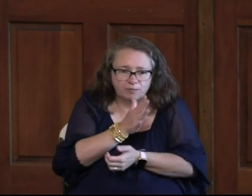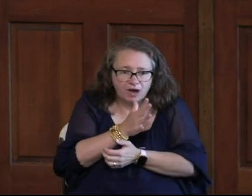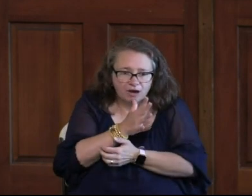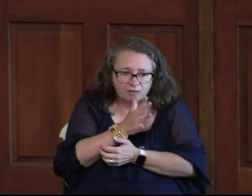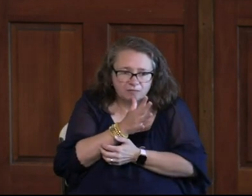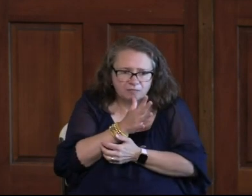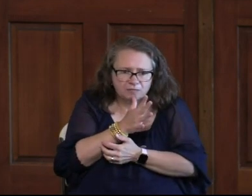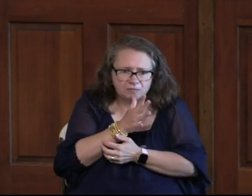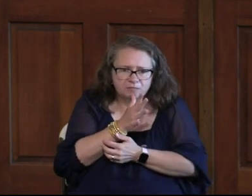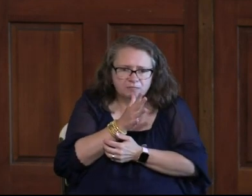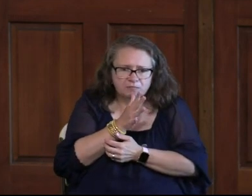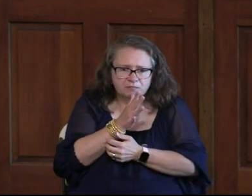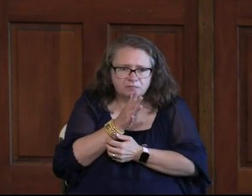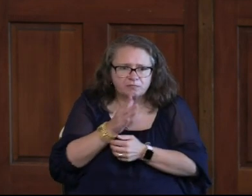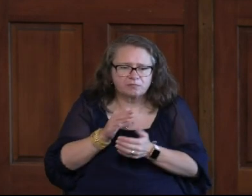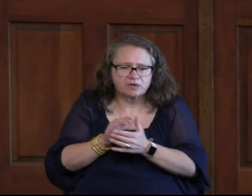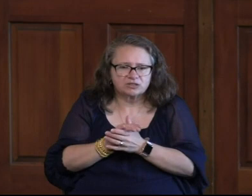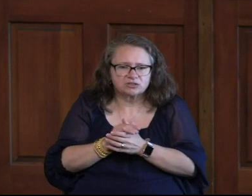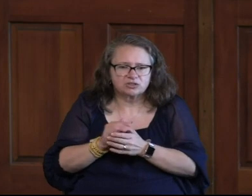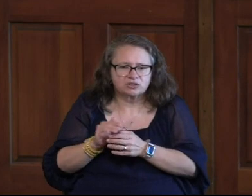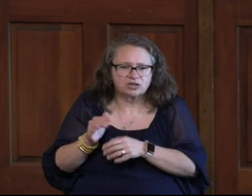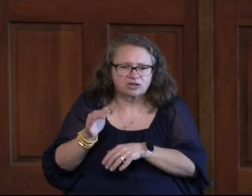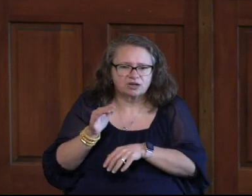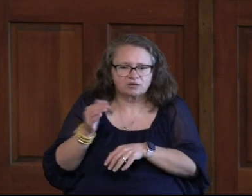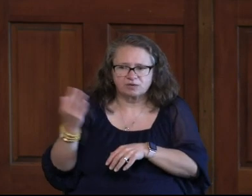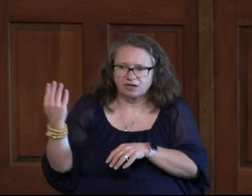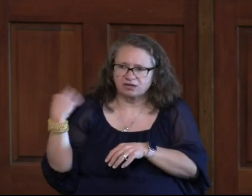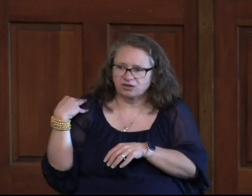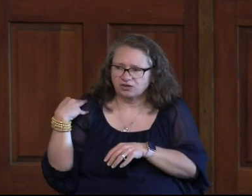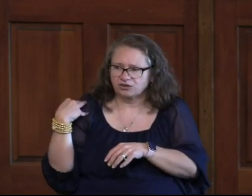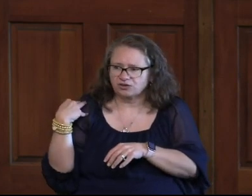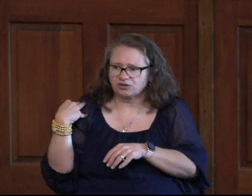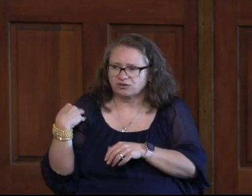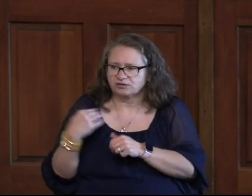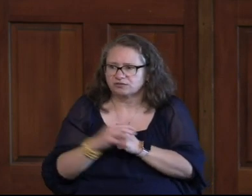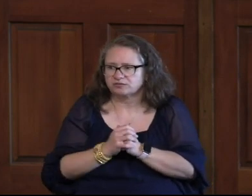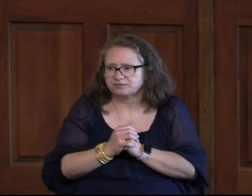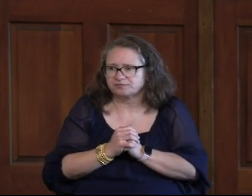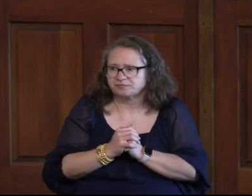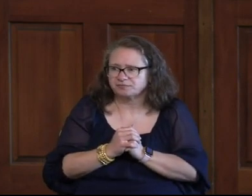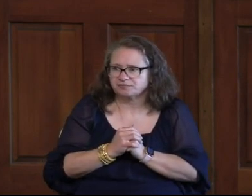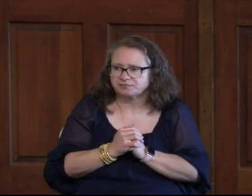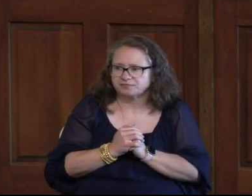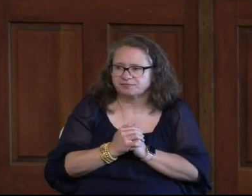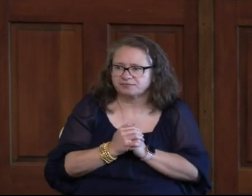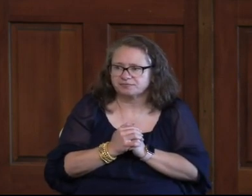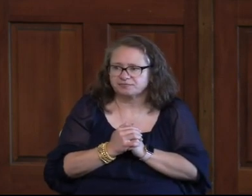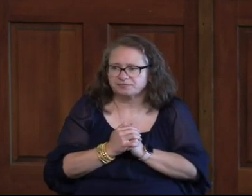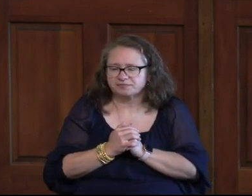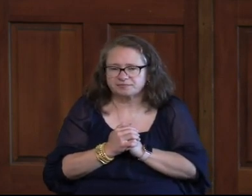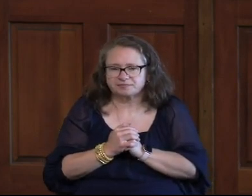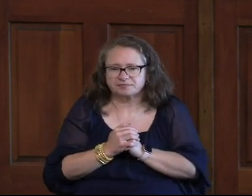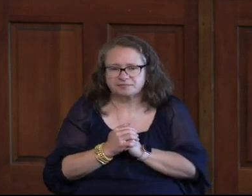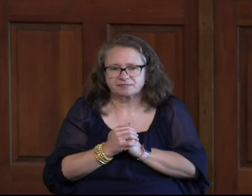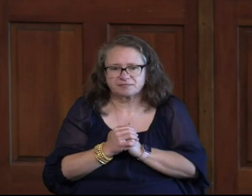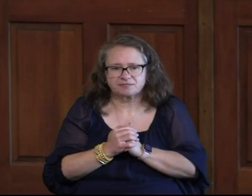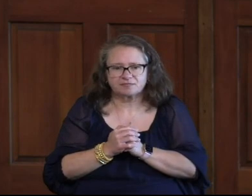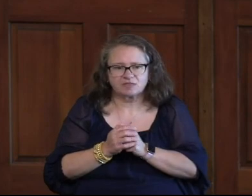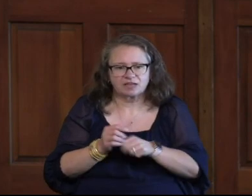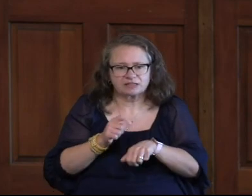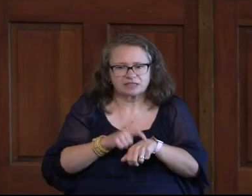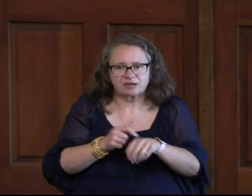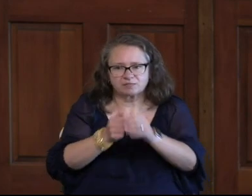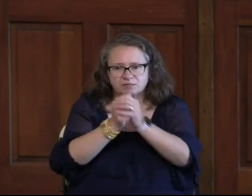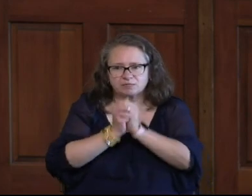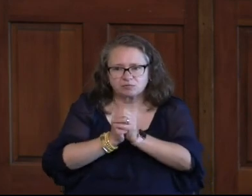To put your hand on her I'm going to come down and put my hand on Lindsay I just want to have